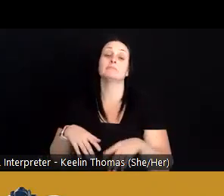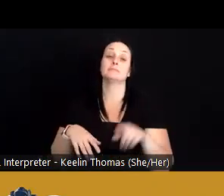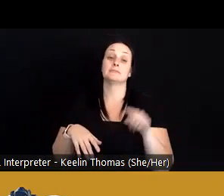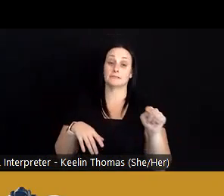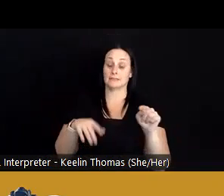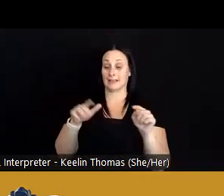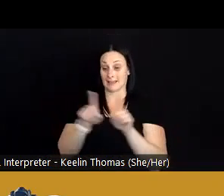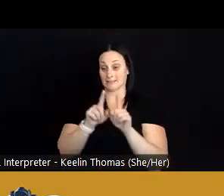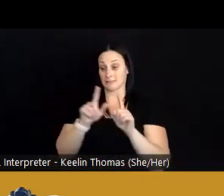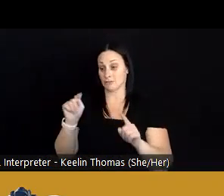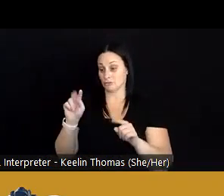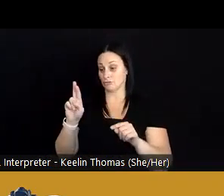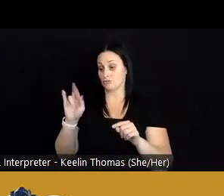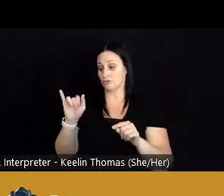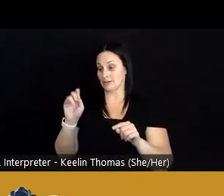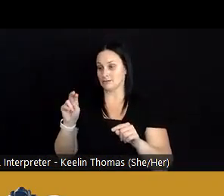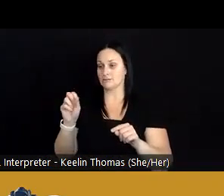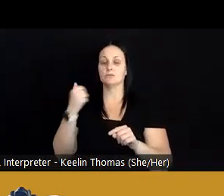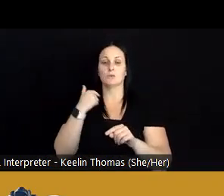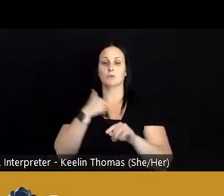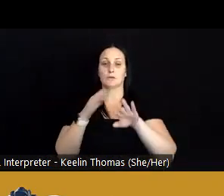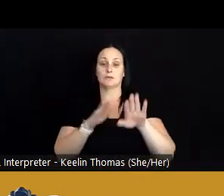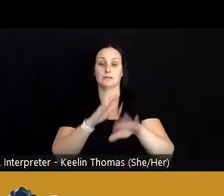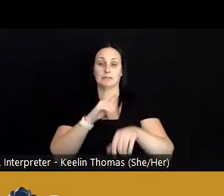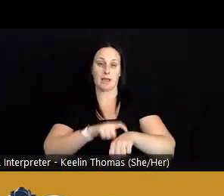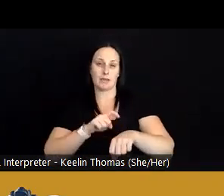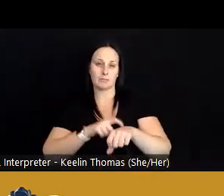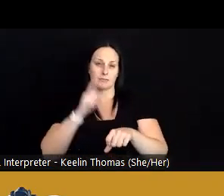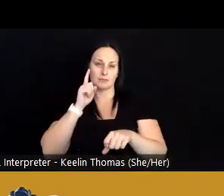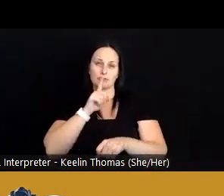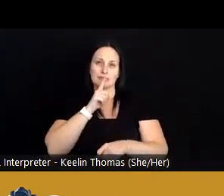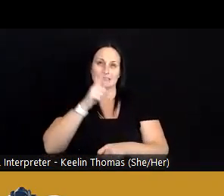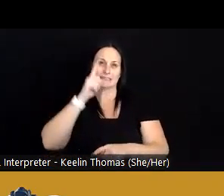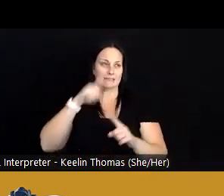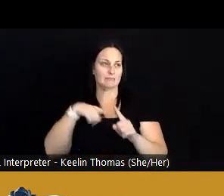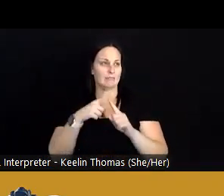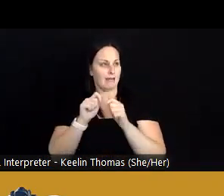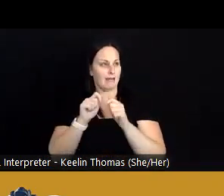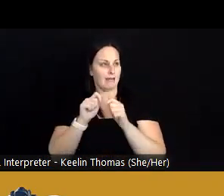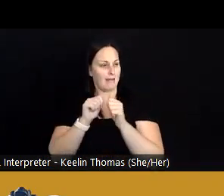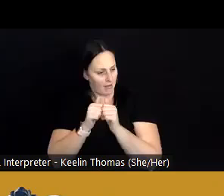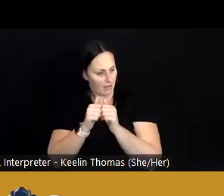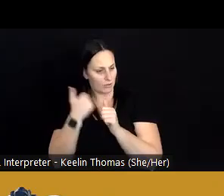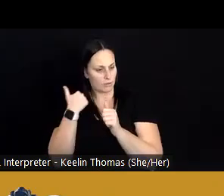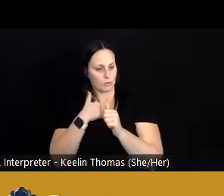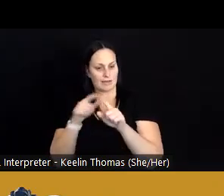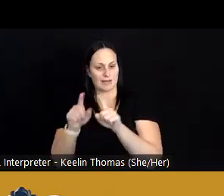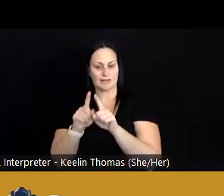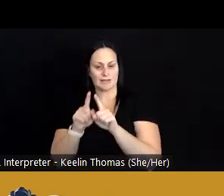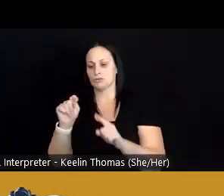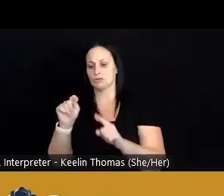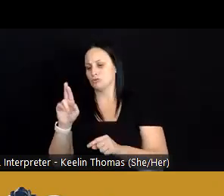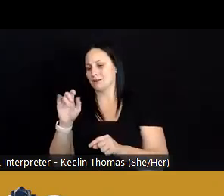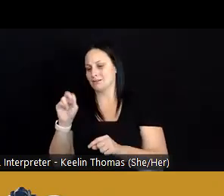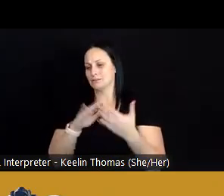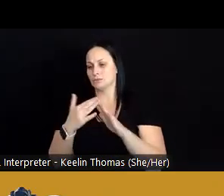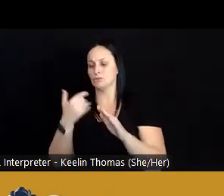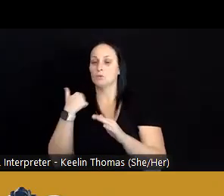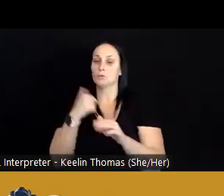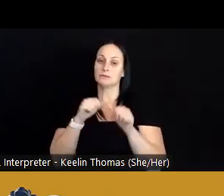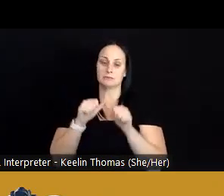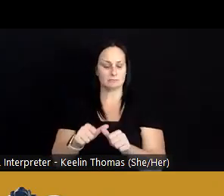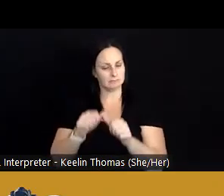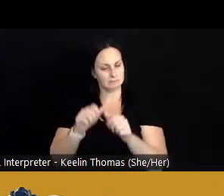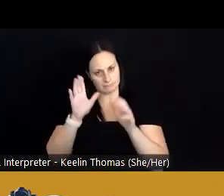Tritons, we are setting aside time to really think about how is it that we as a Triton community can continue to march